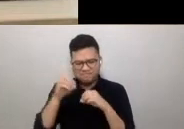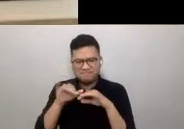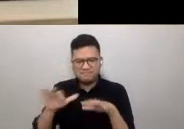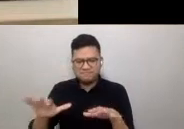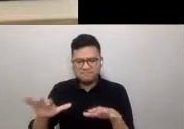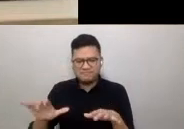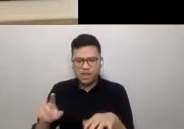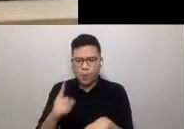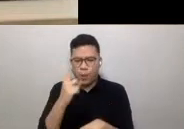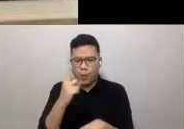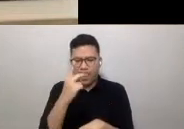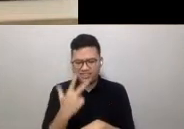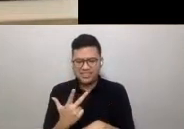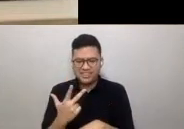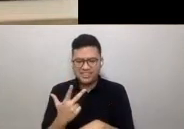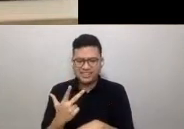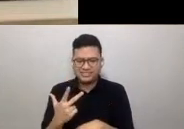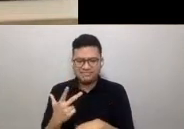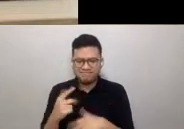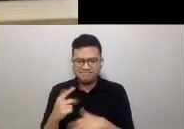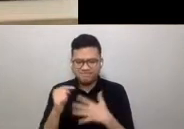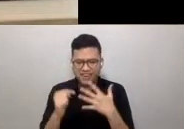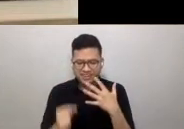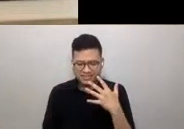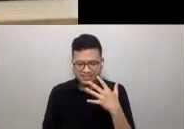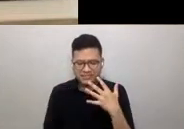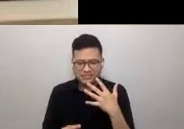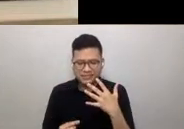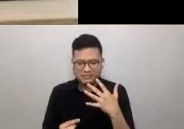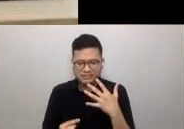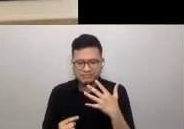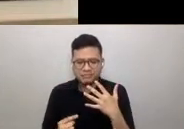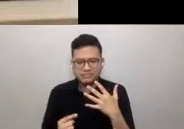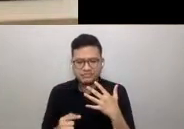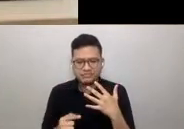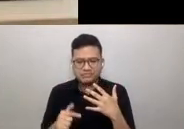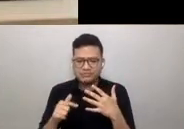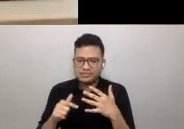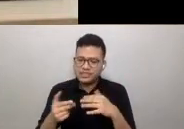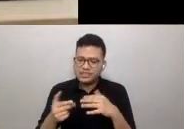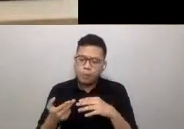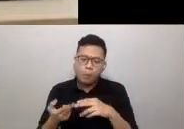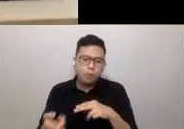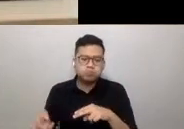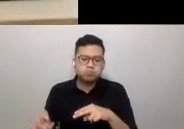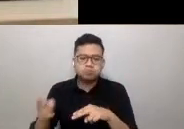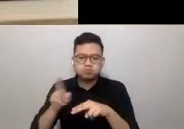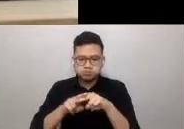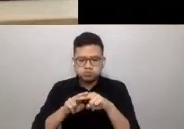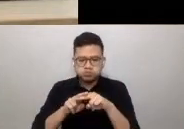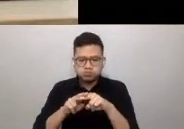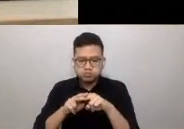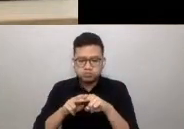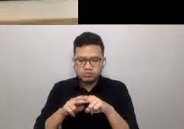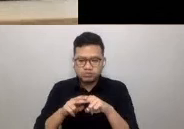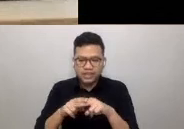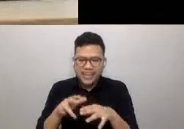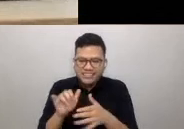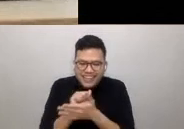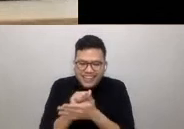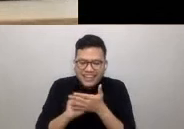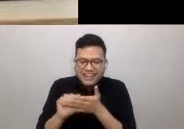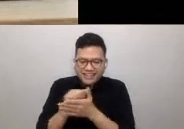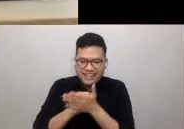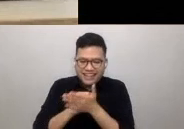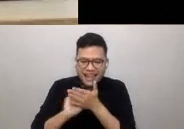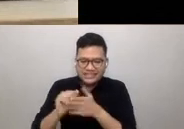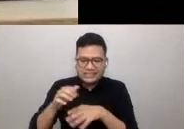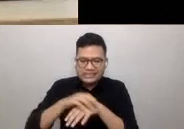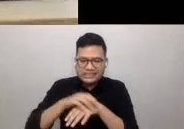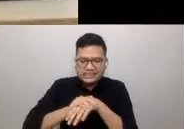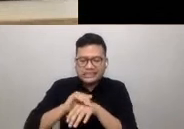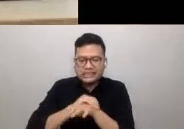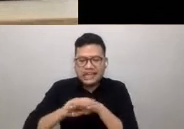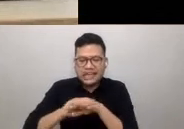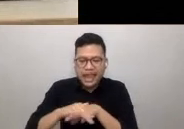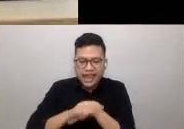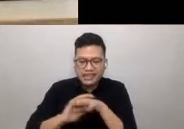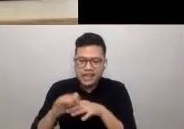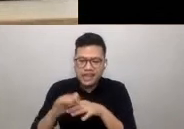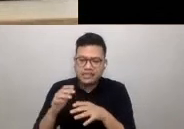factor united these models, and that was the increasingly prophylactic and sanitised experience of the workplace.